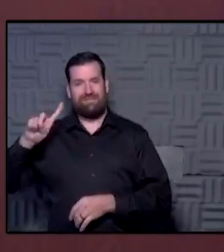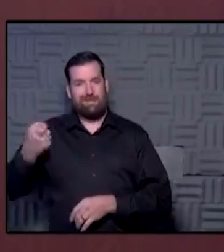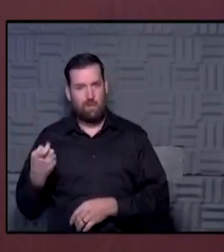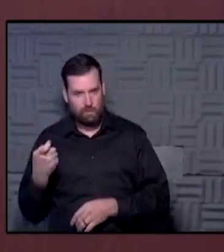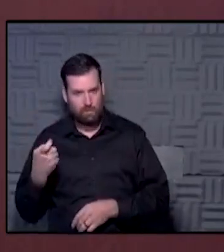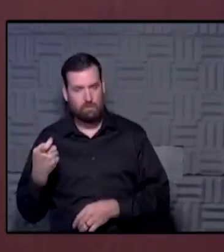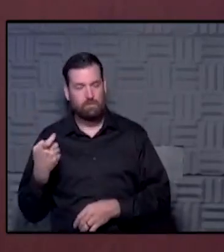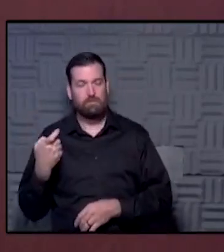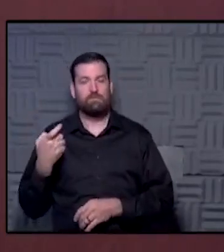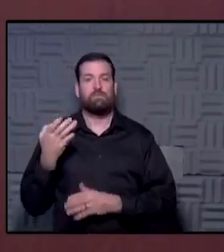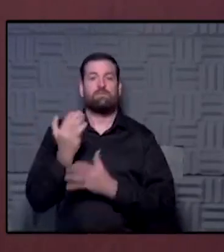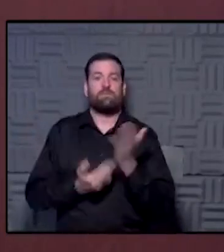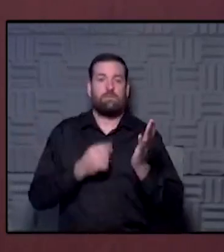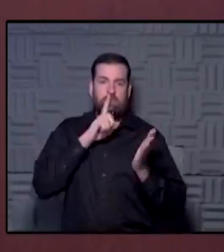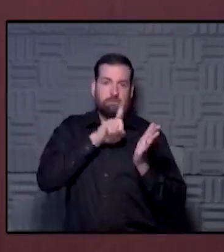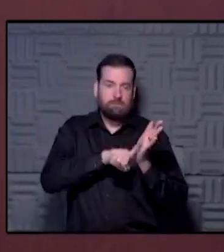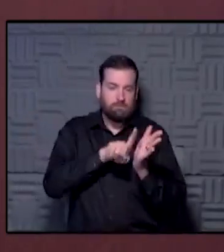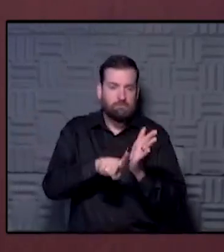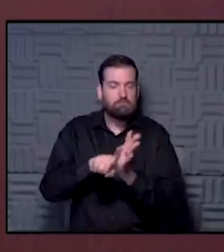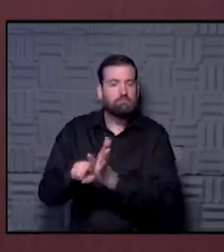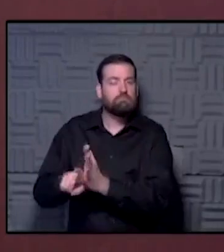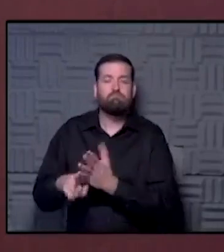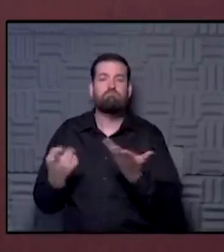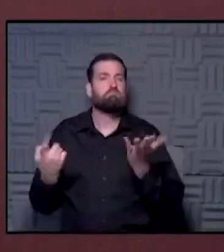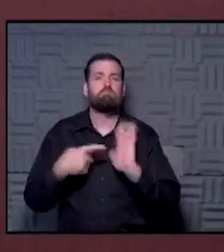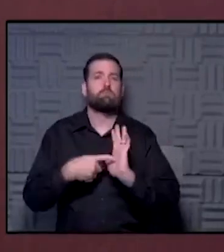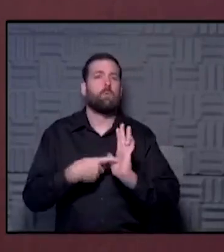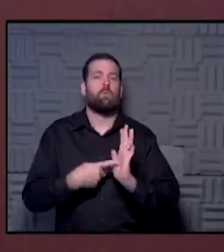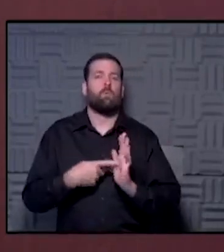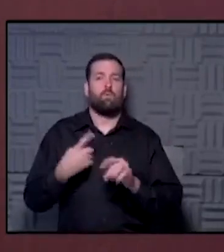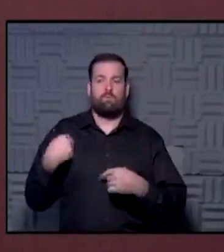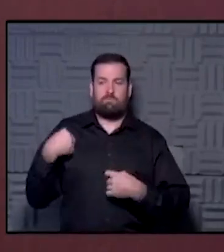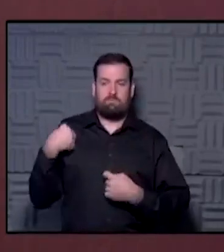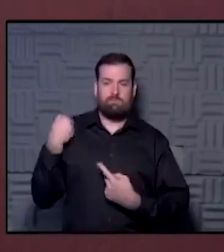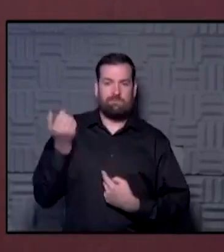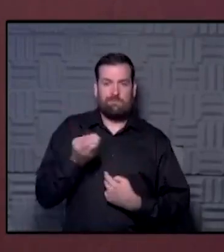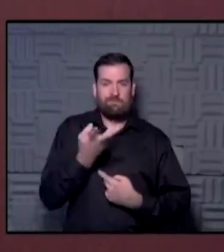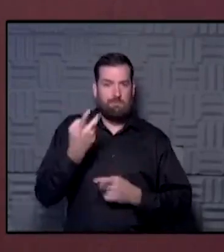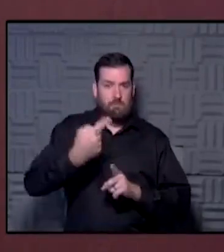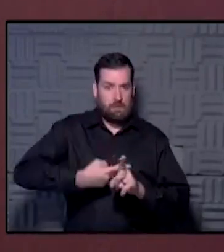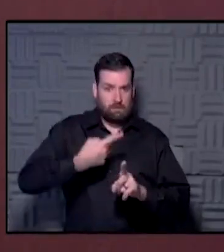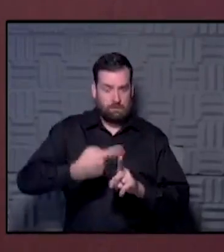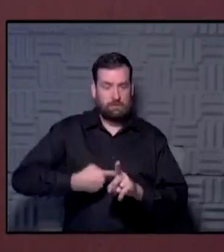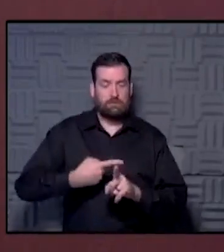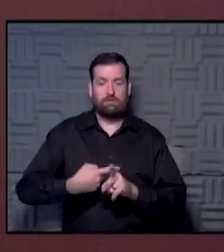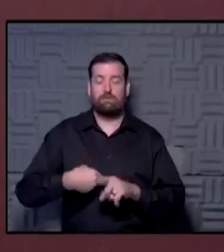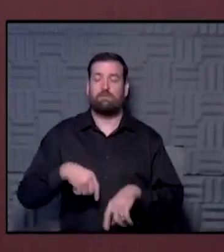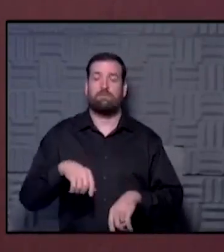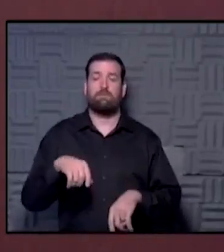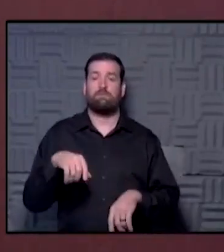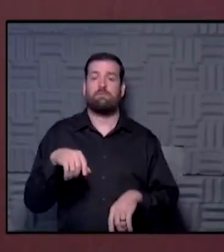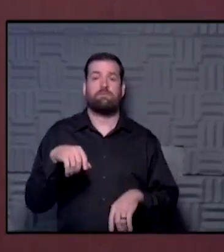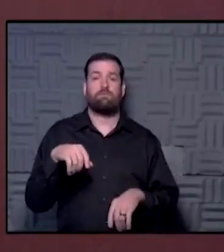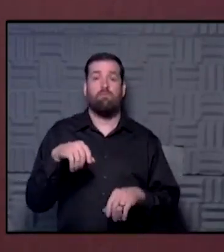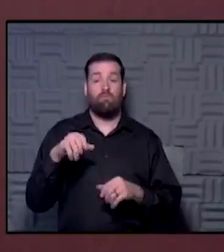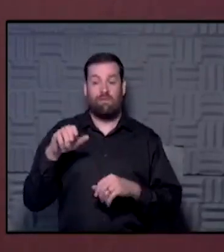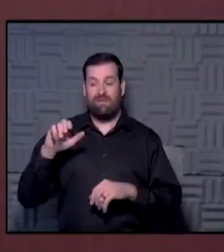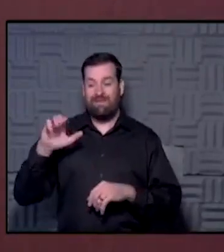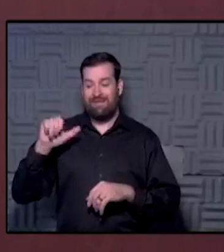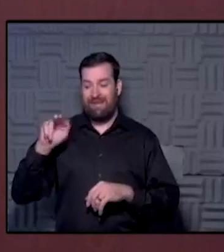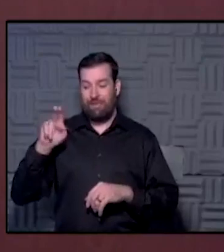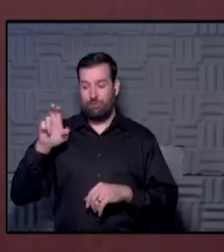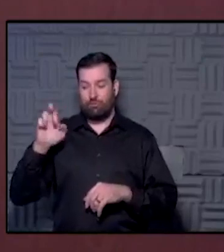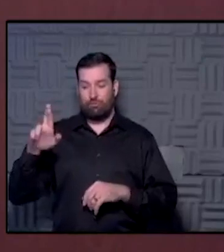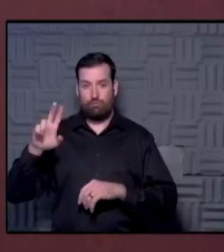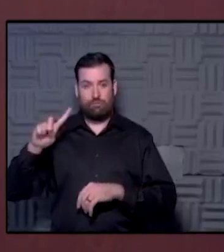some research studies have come out that showed that really in the last several months, COVID has significantly decreased cancer diagnosis.